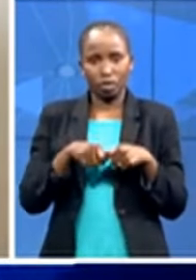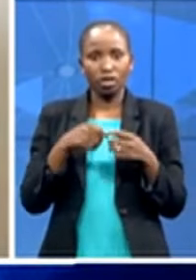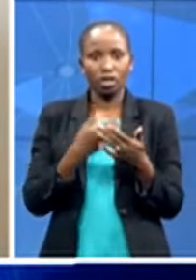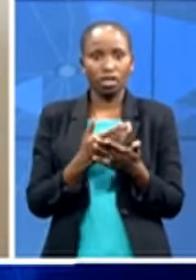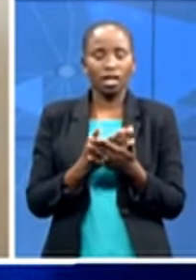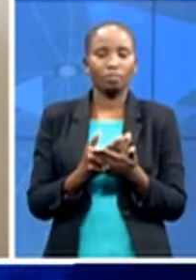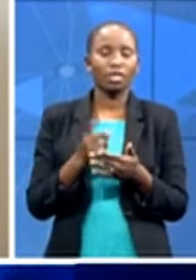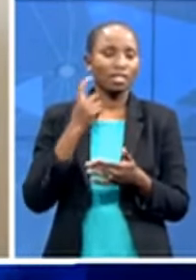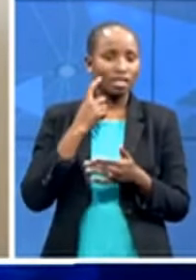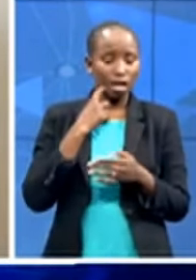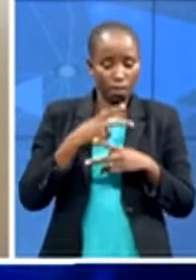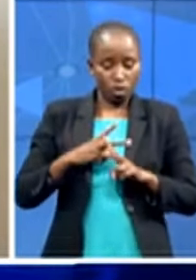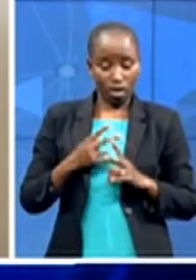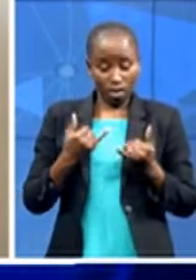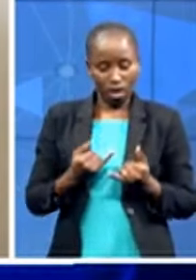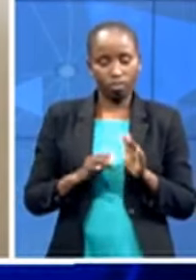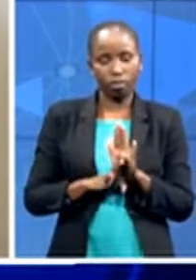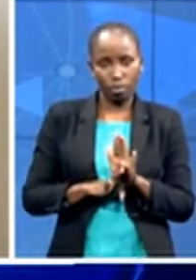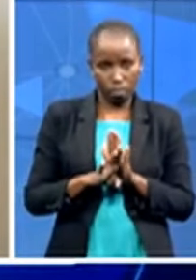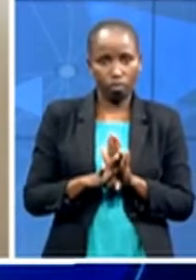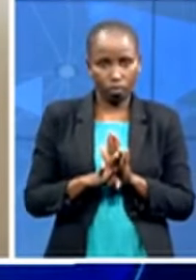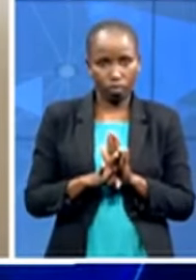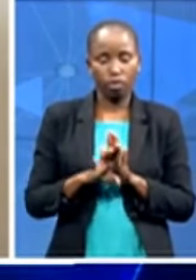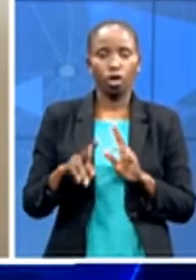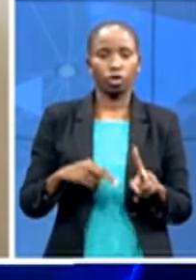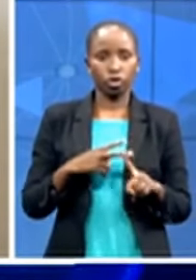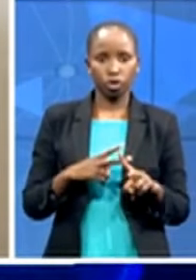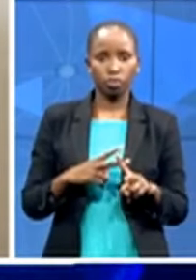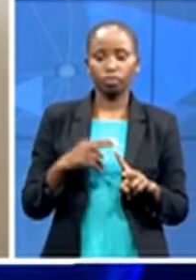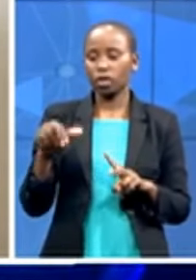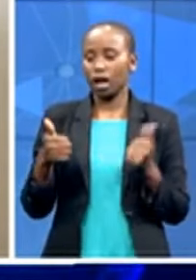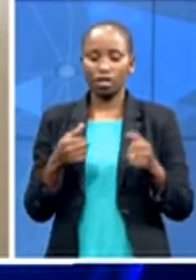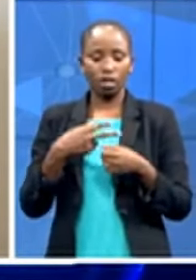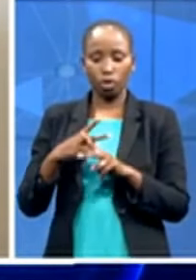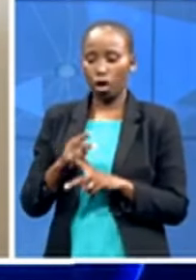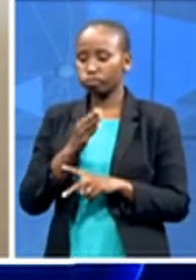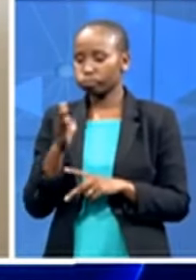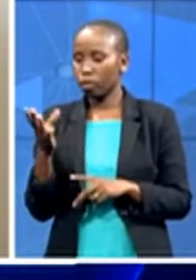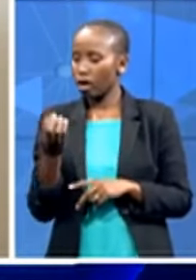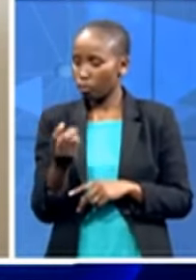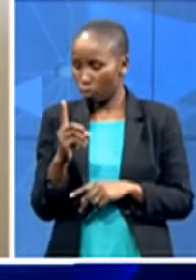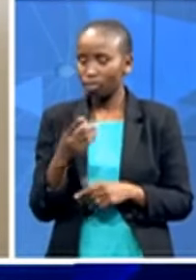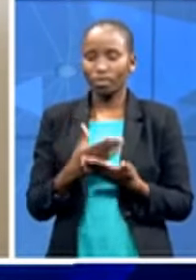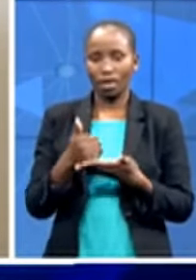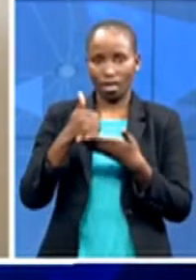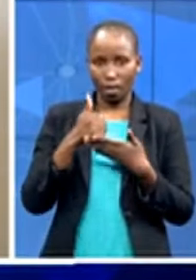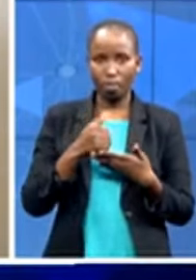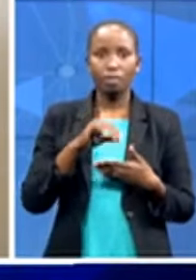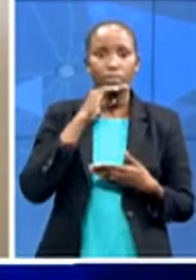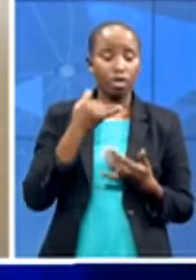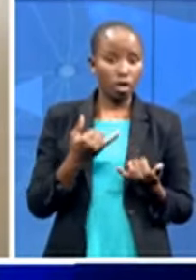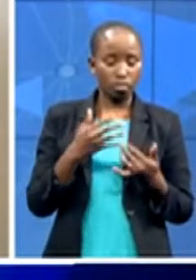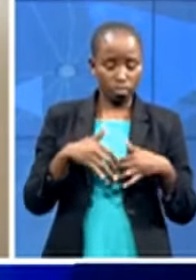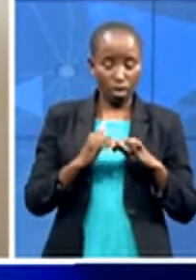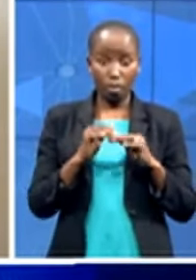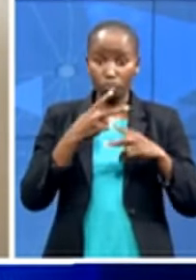that will give us insight on what other products are out there so instead of just producing products that might not necessarily add value we've